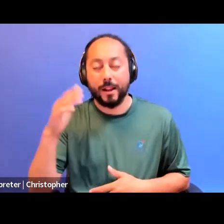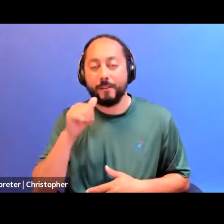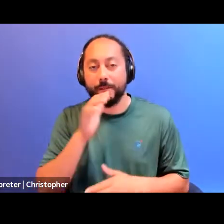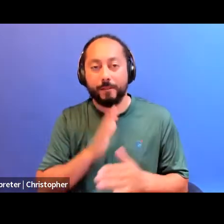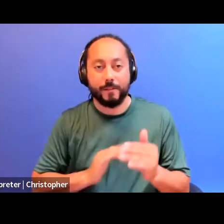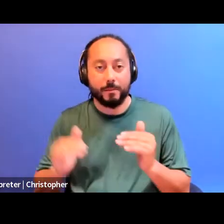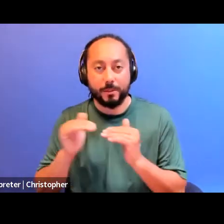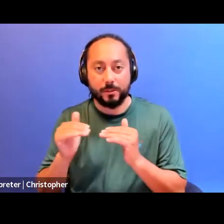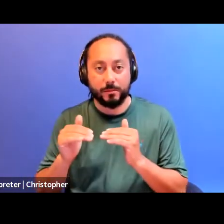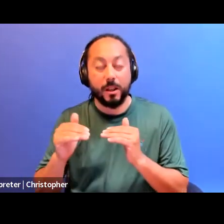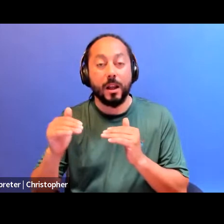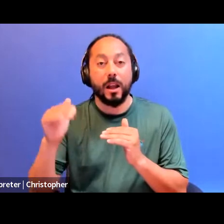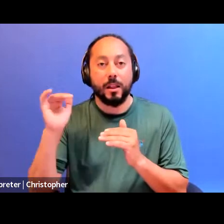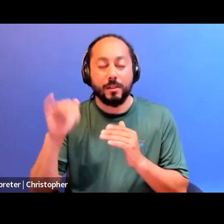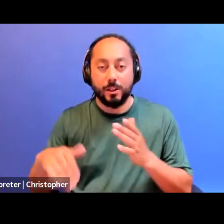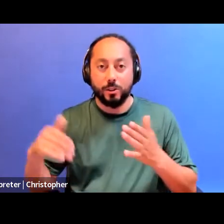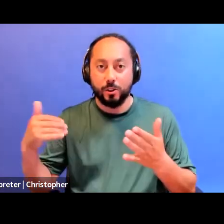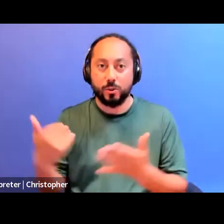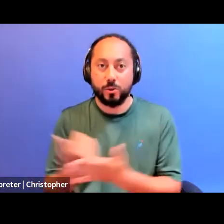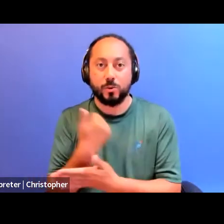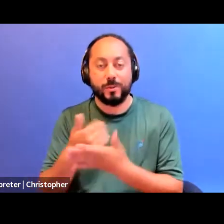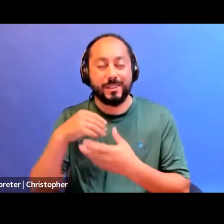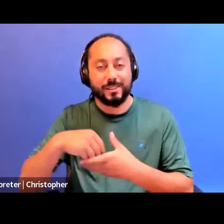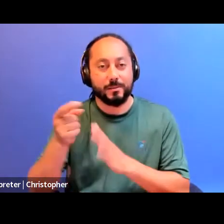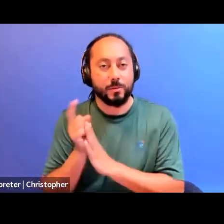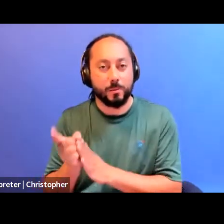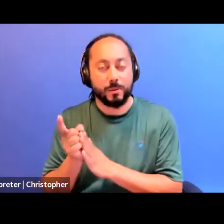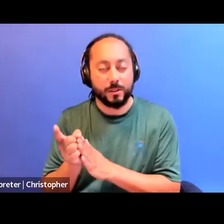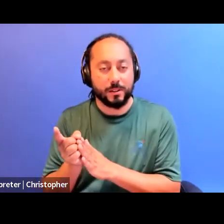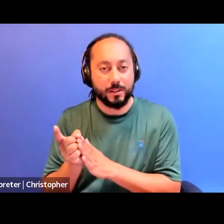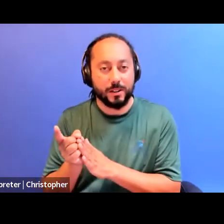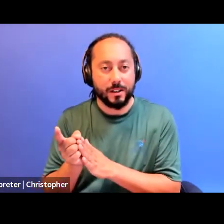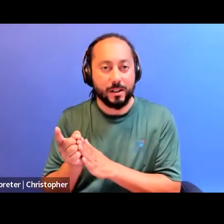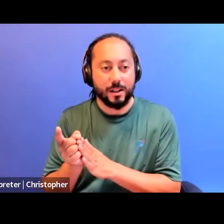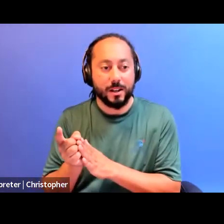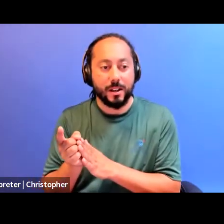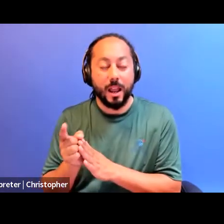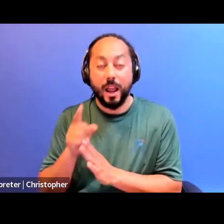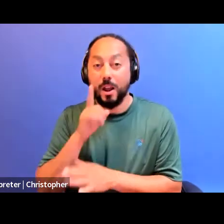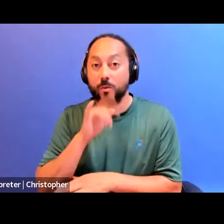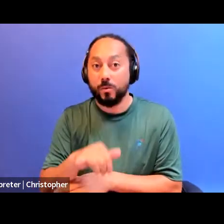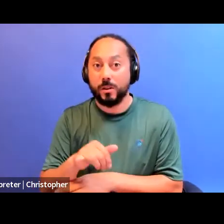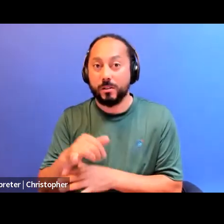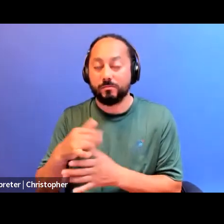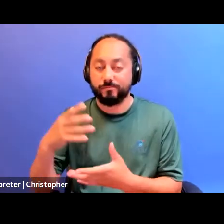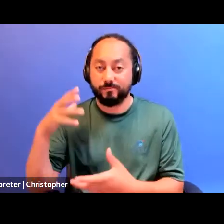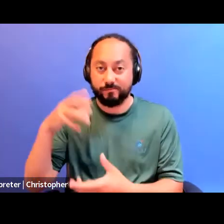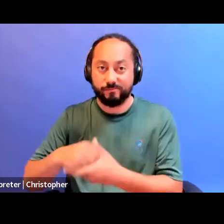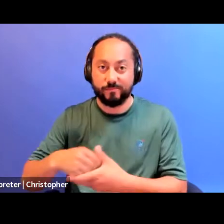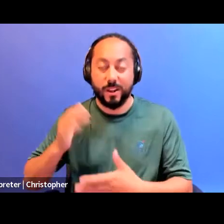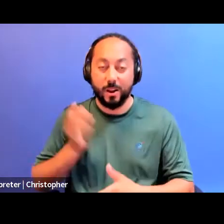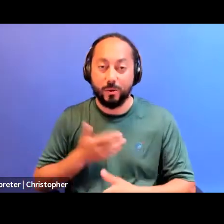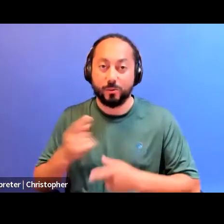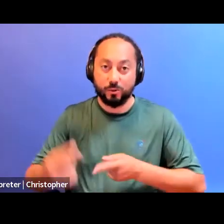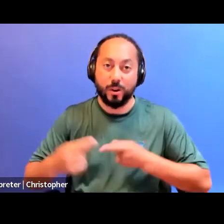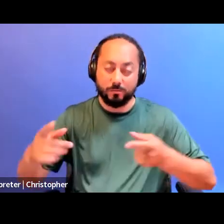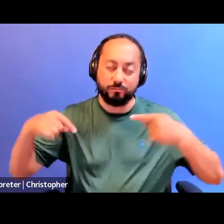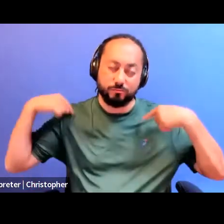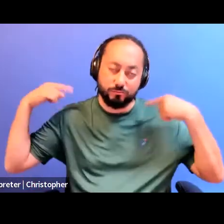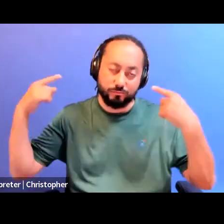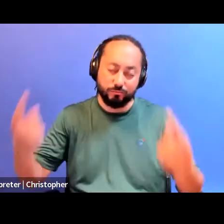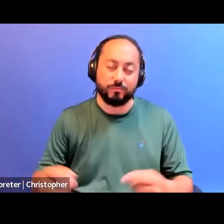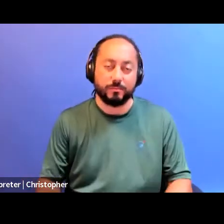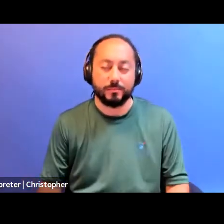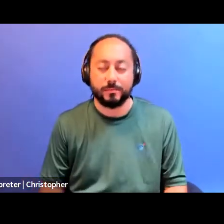entirely new to this moment and not something that's actually been a long part of our struggle. So, so I was trying to have us all